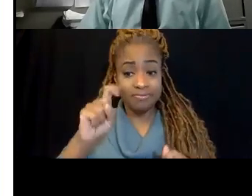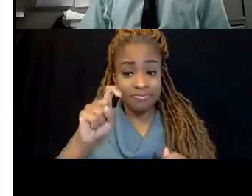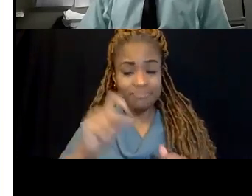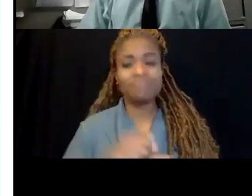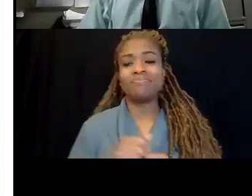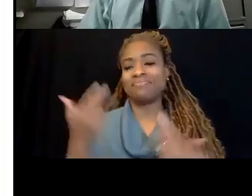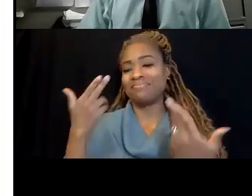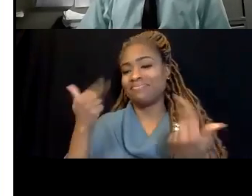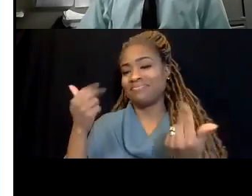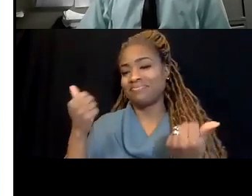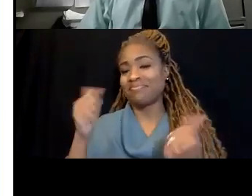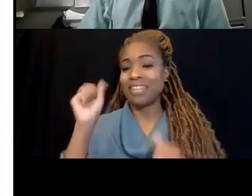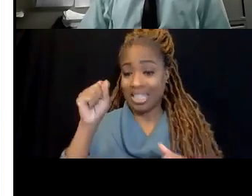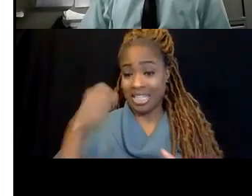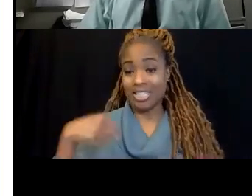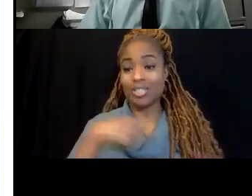Yes, we do.